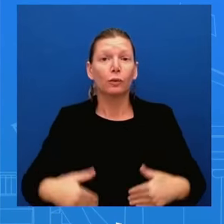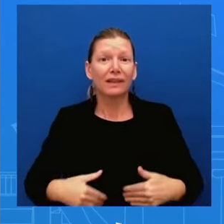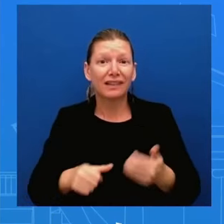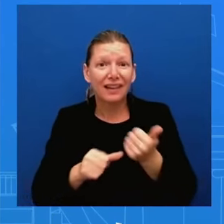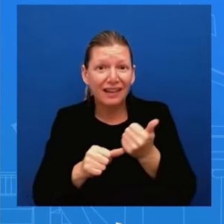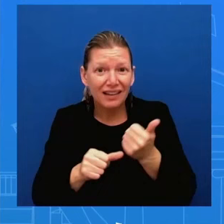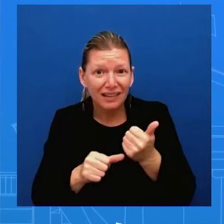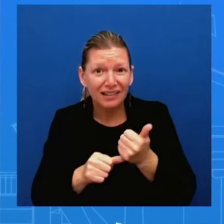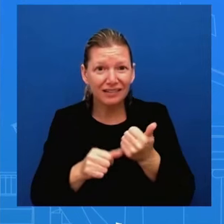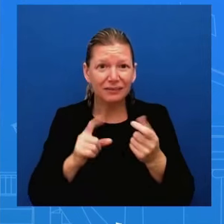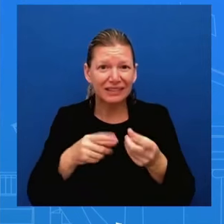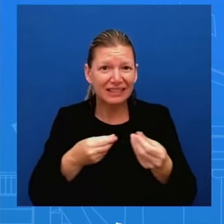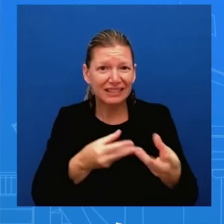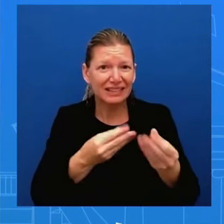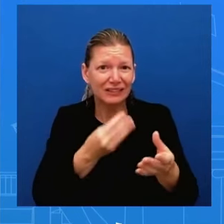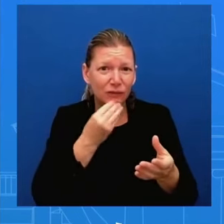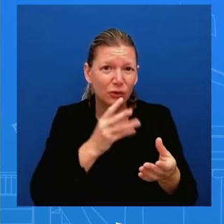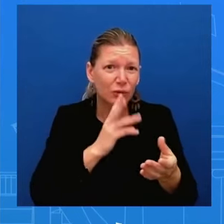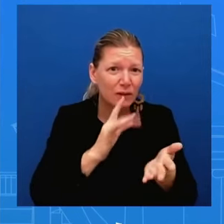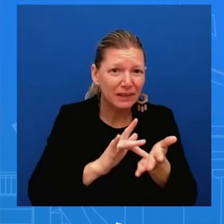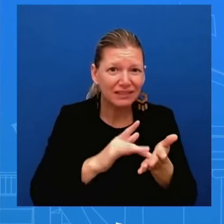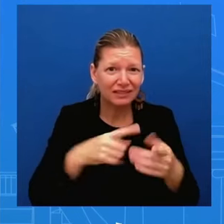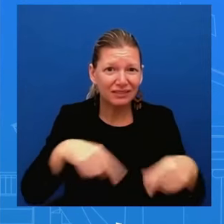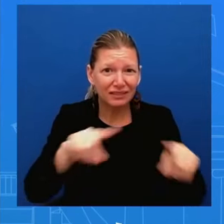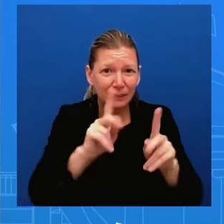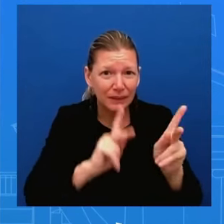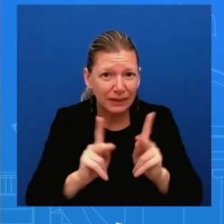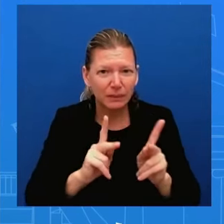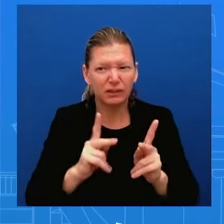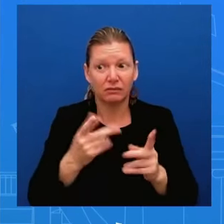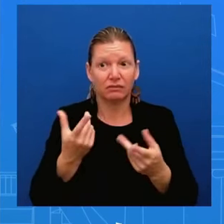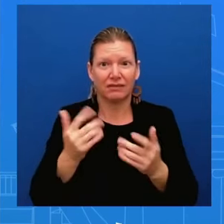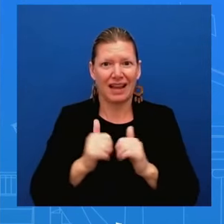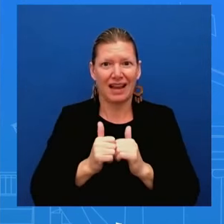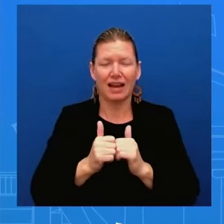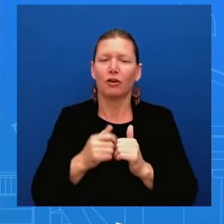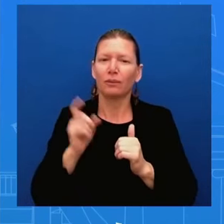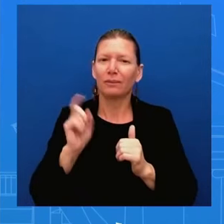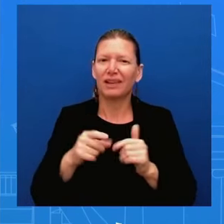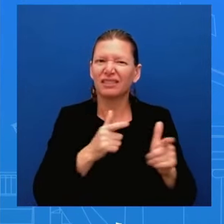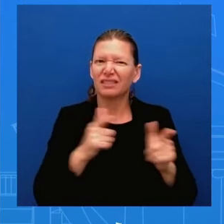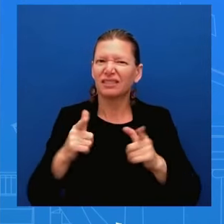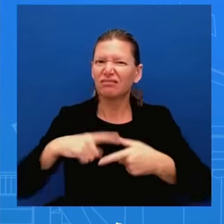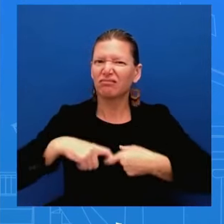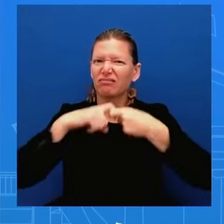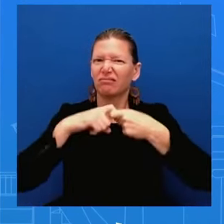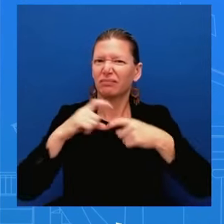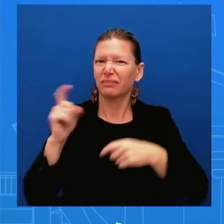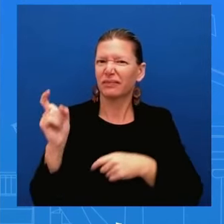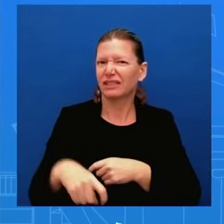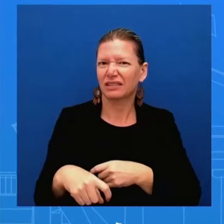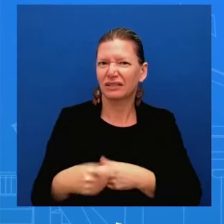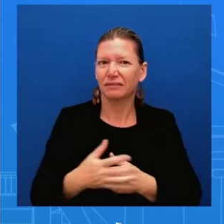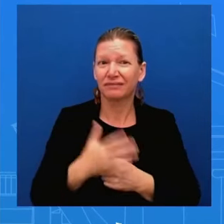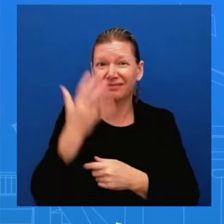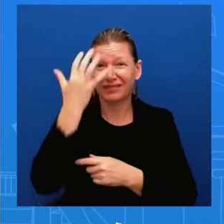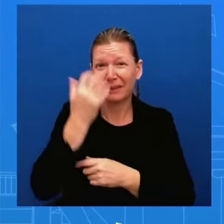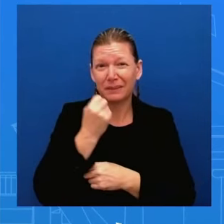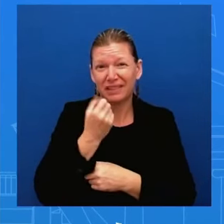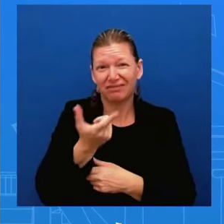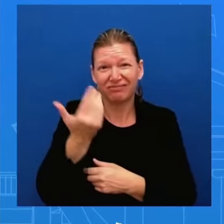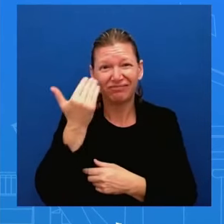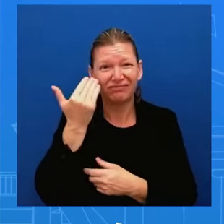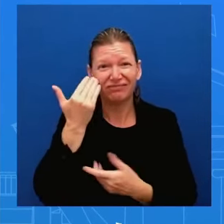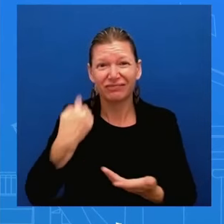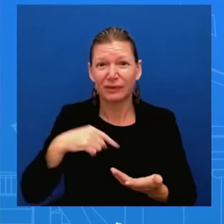you know hamas as we have stated and you've heard us say over and over again is a terrorist organization this could end today if they would